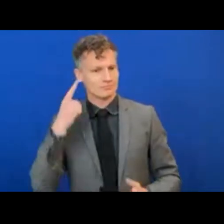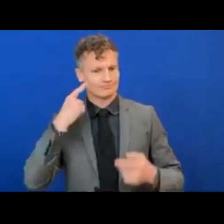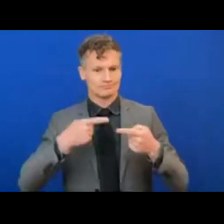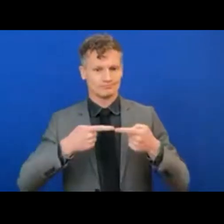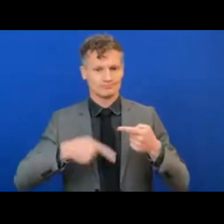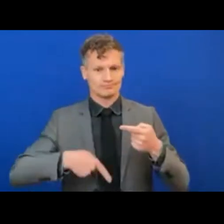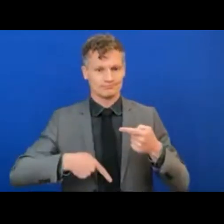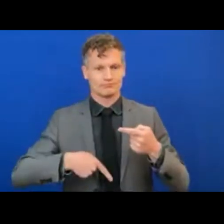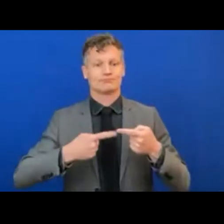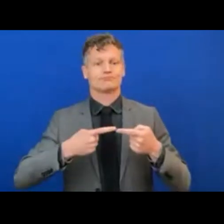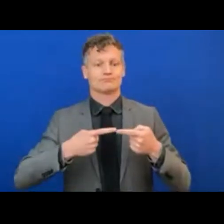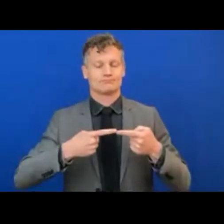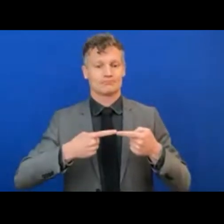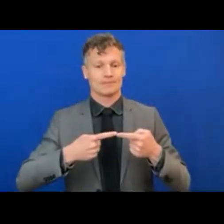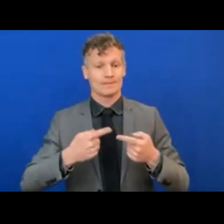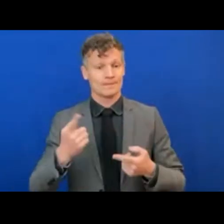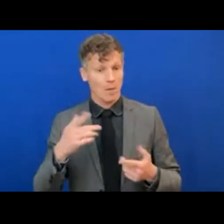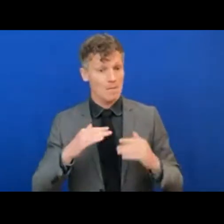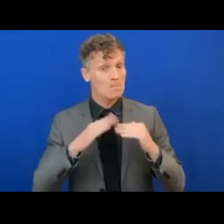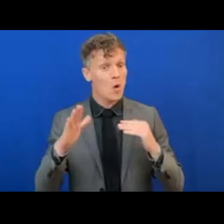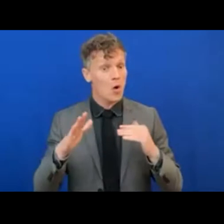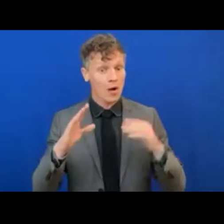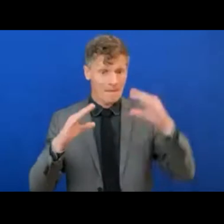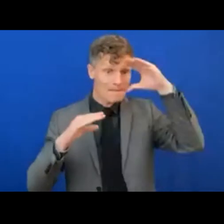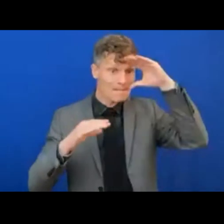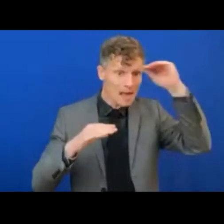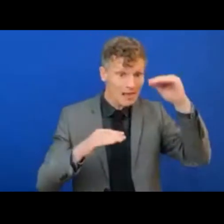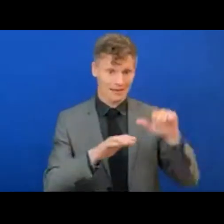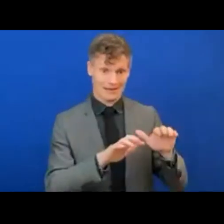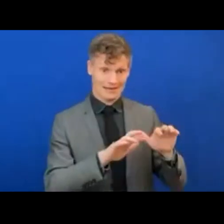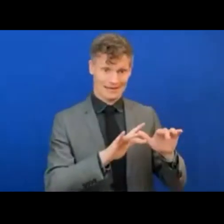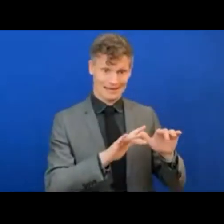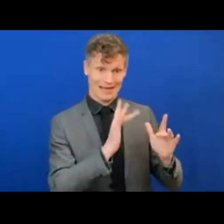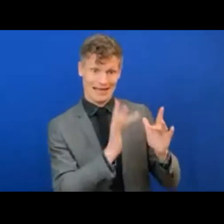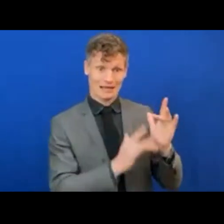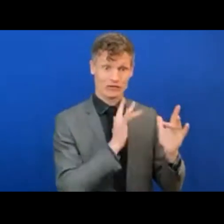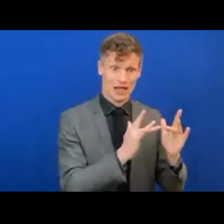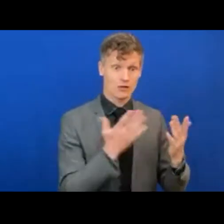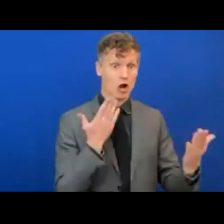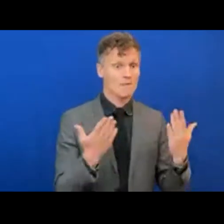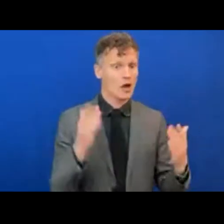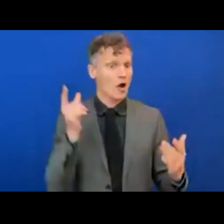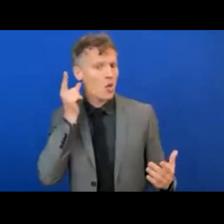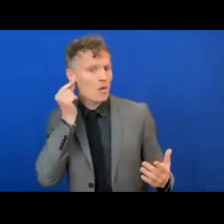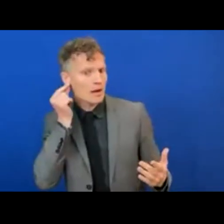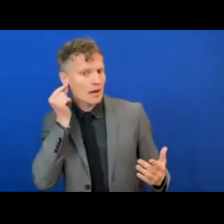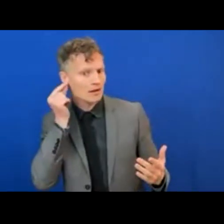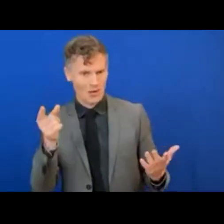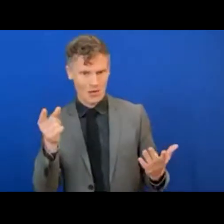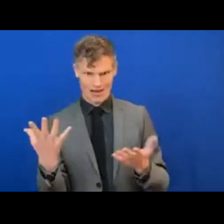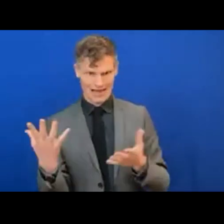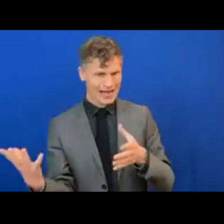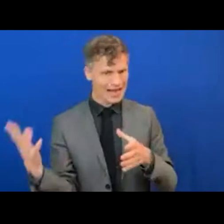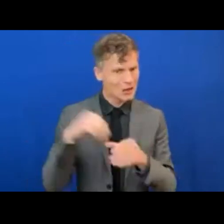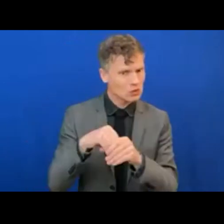More men use the internet than women. Therefore, inclusion is in itself a goal in